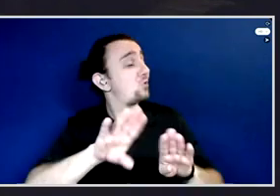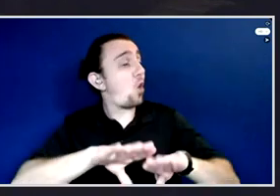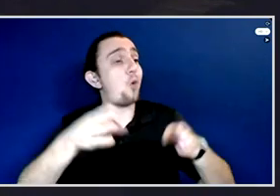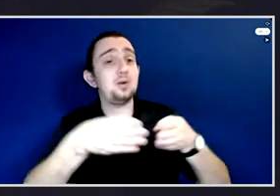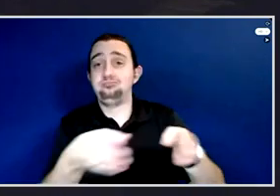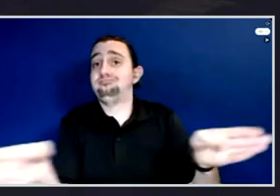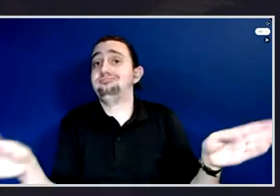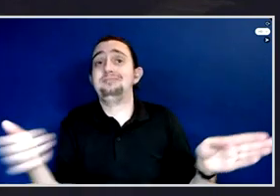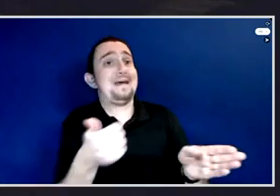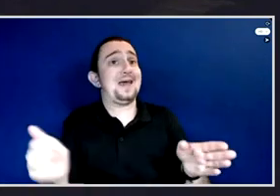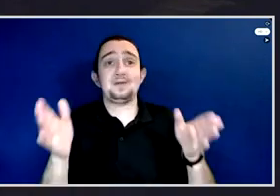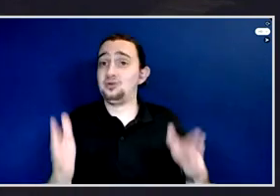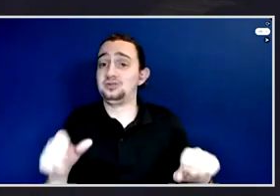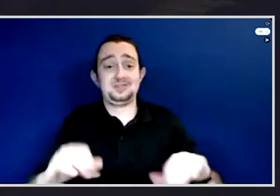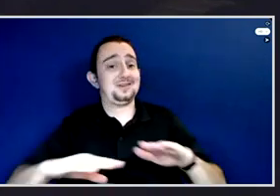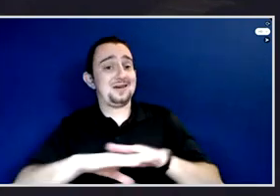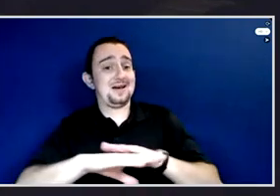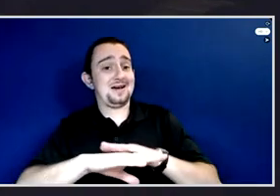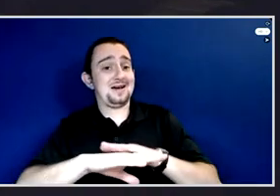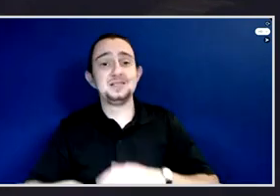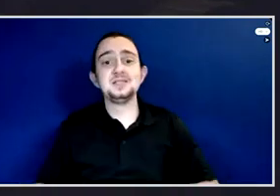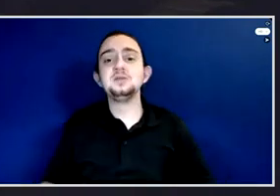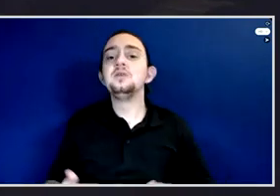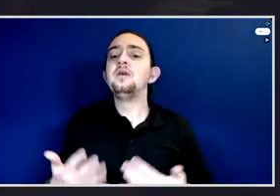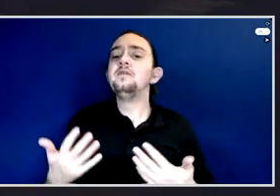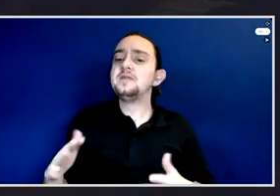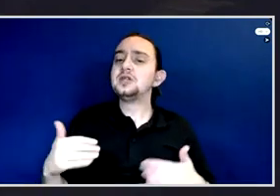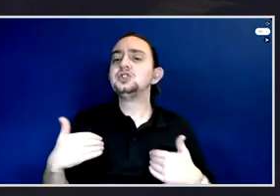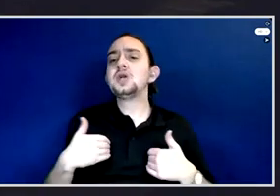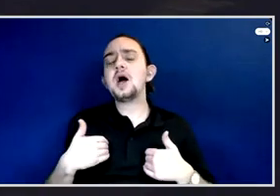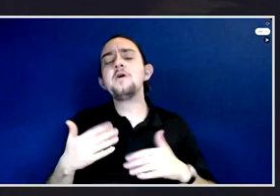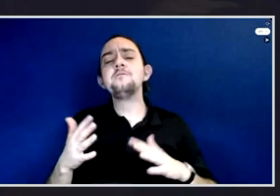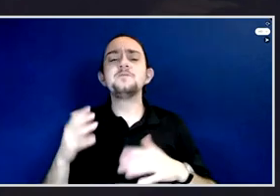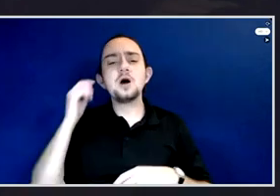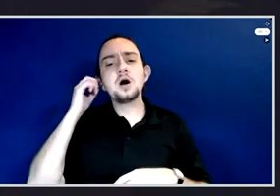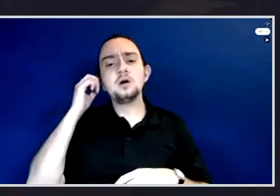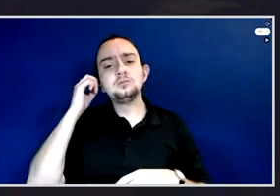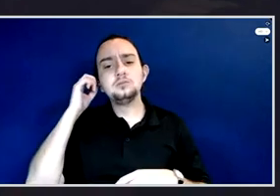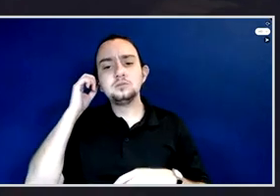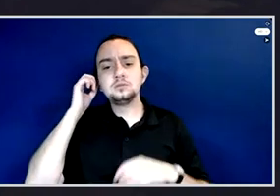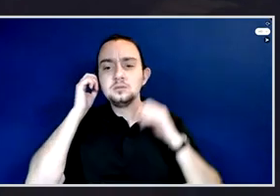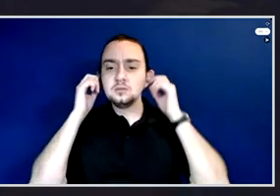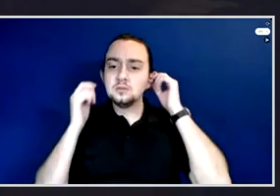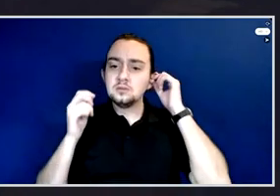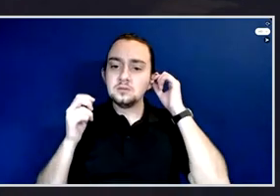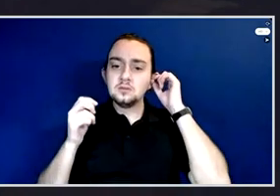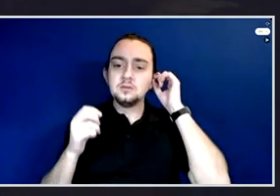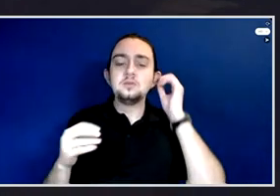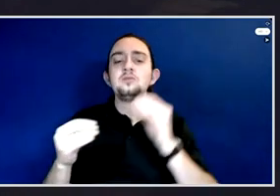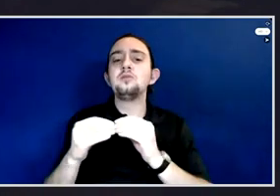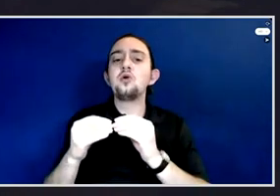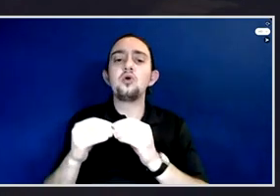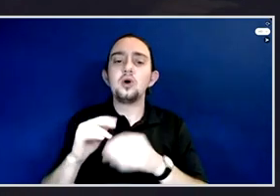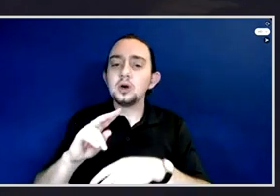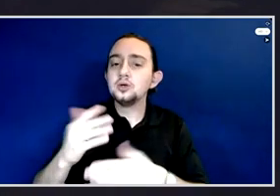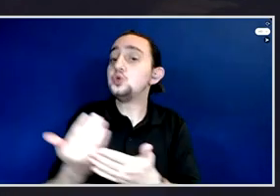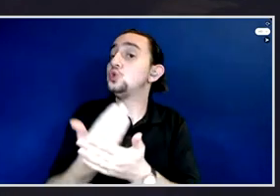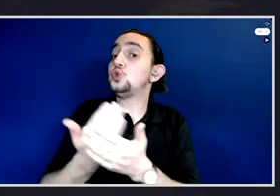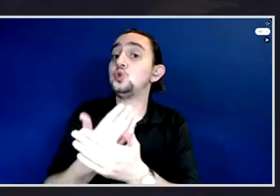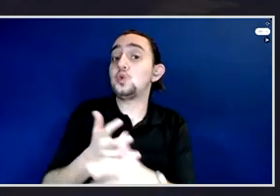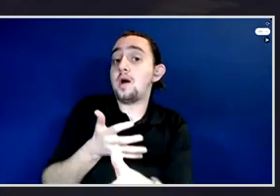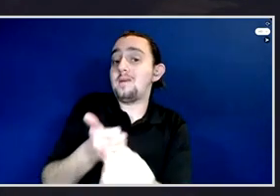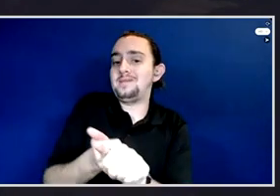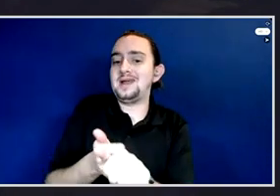did it. We just did, like, a little bit maybe some newer version of it with some new feature. Because